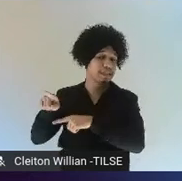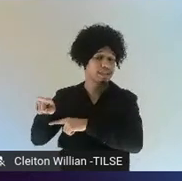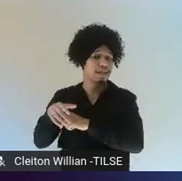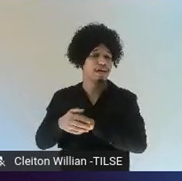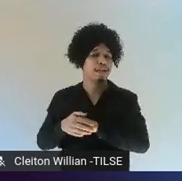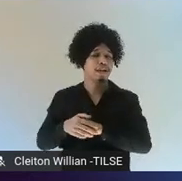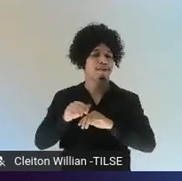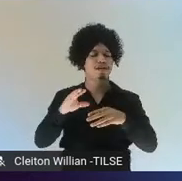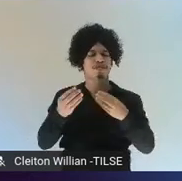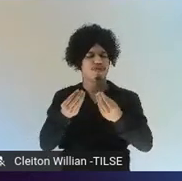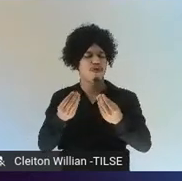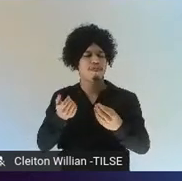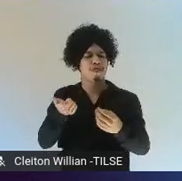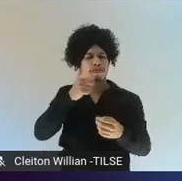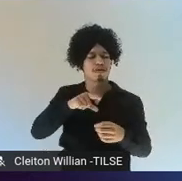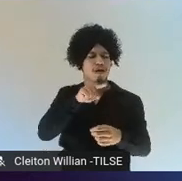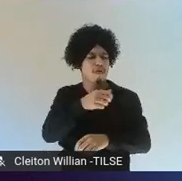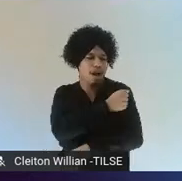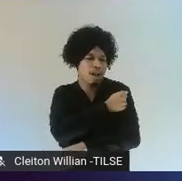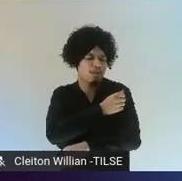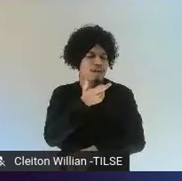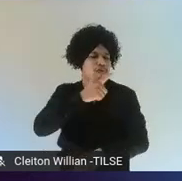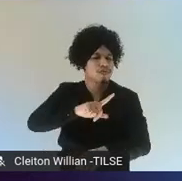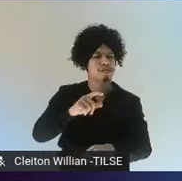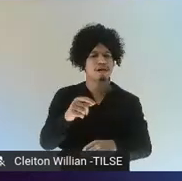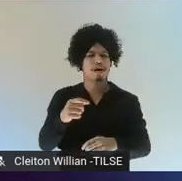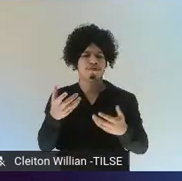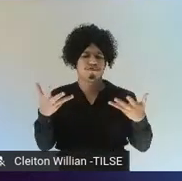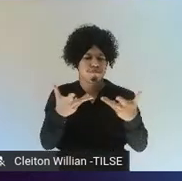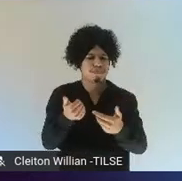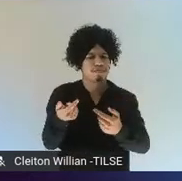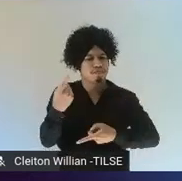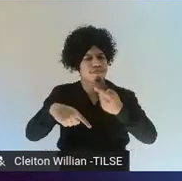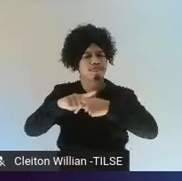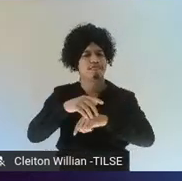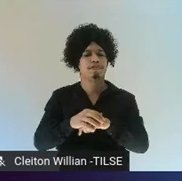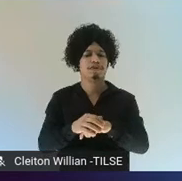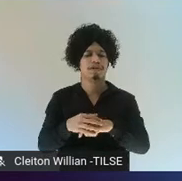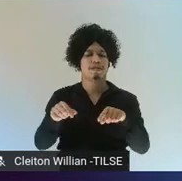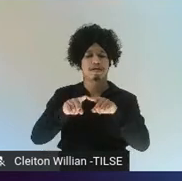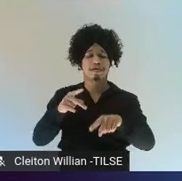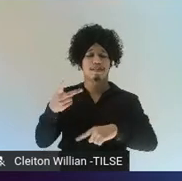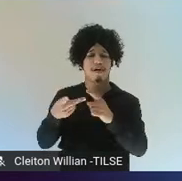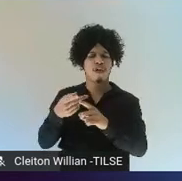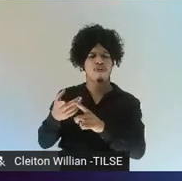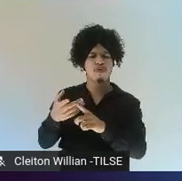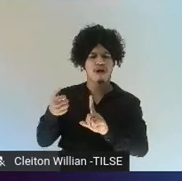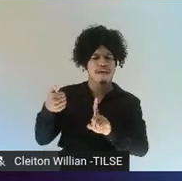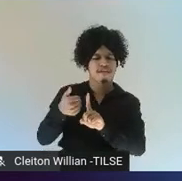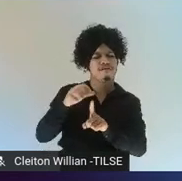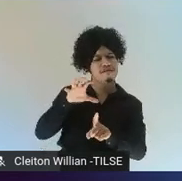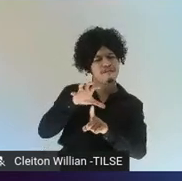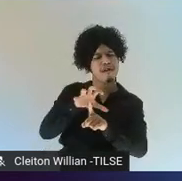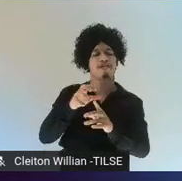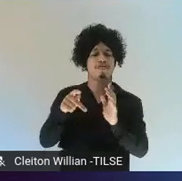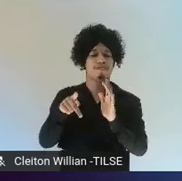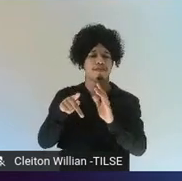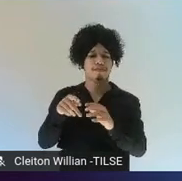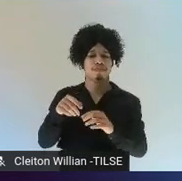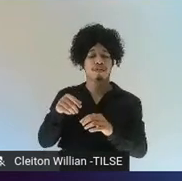successful? What's the effect of EMI on English language proficiency if students are involved?